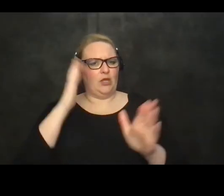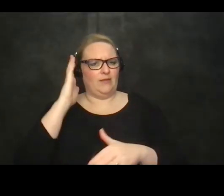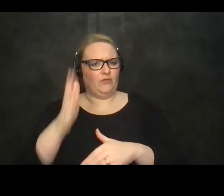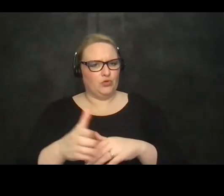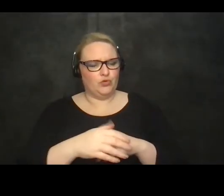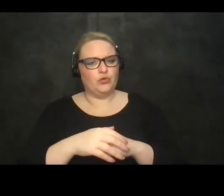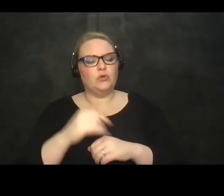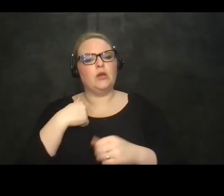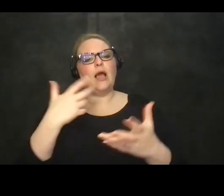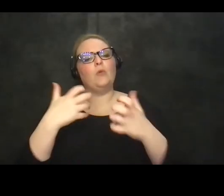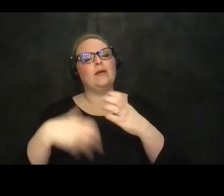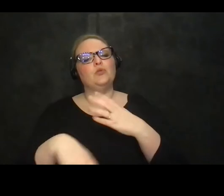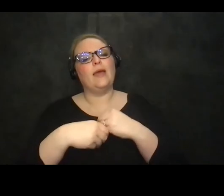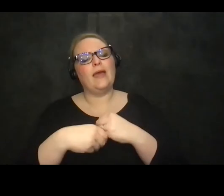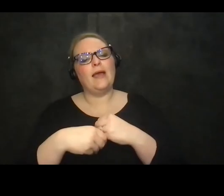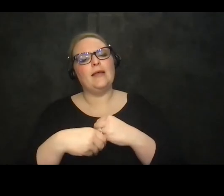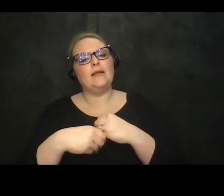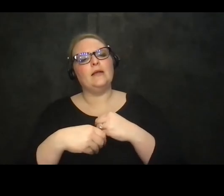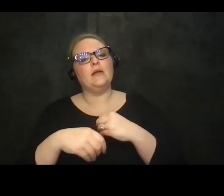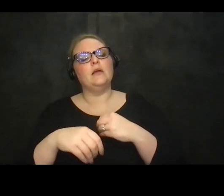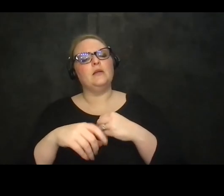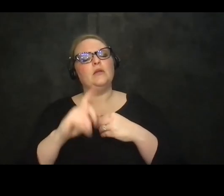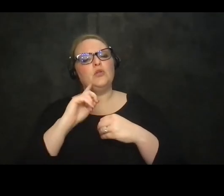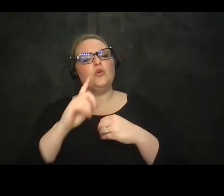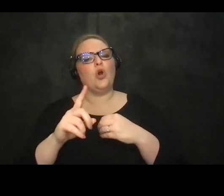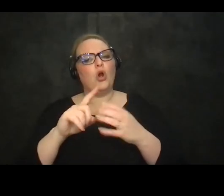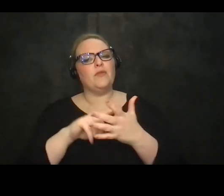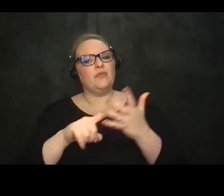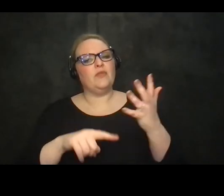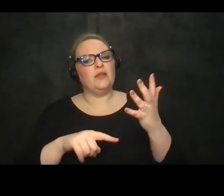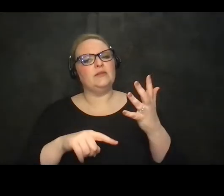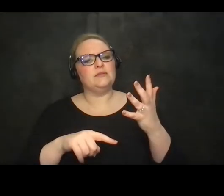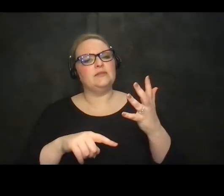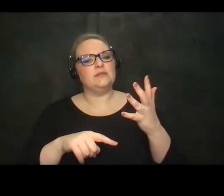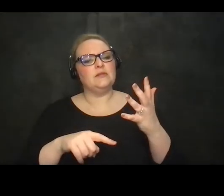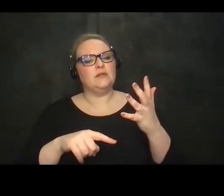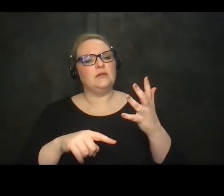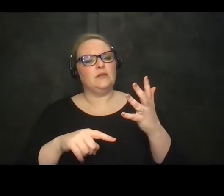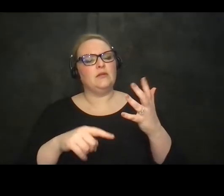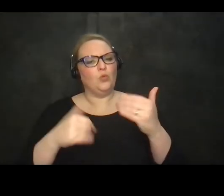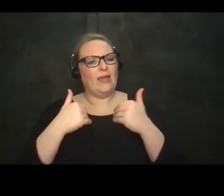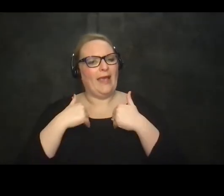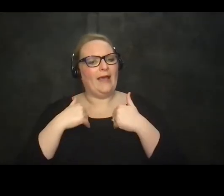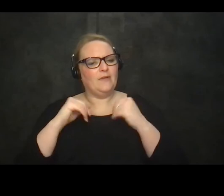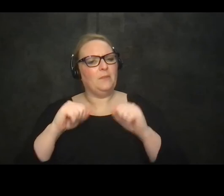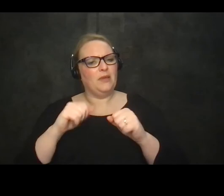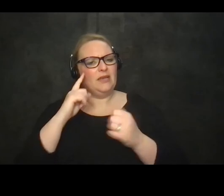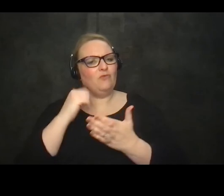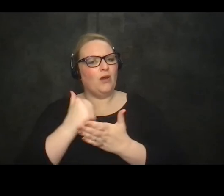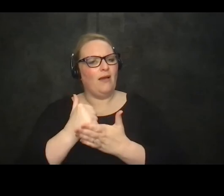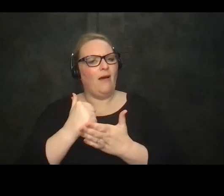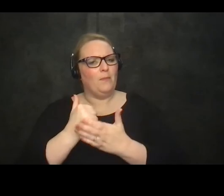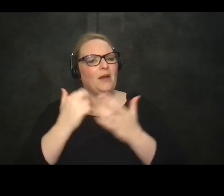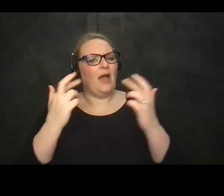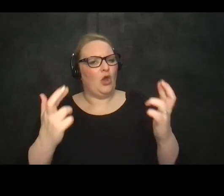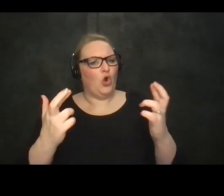uh want to mention uh you know there are uh things that we have at a distinct ability that are there to help you and i hope that many of those